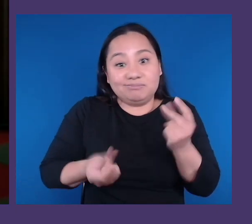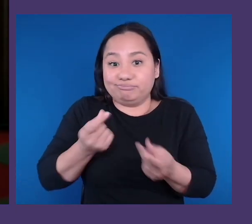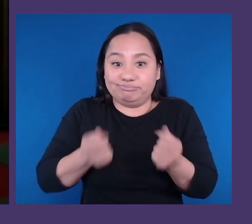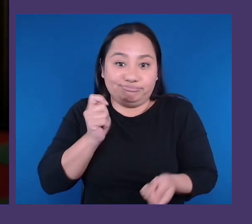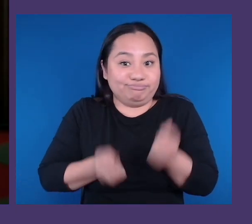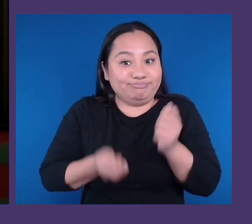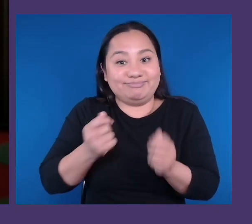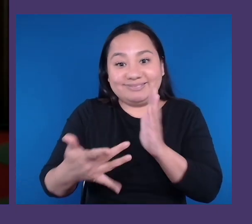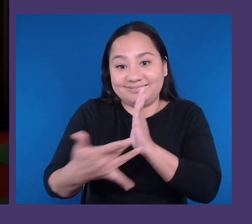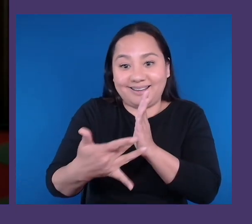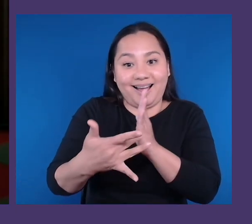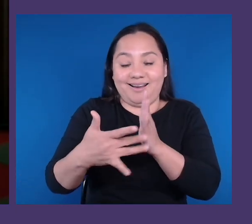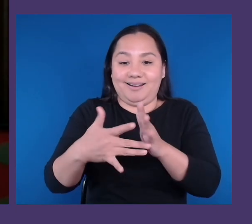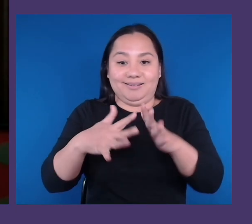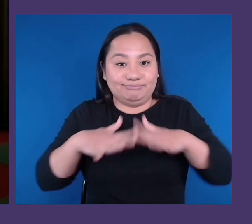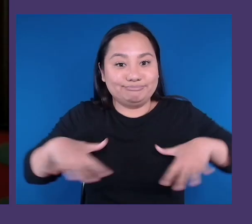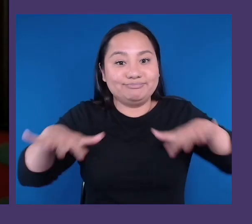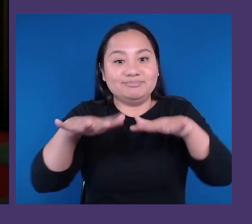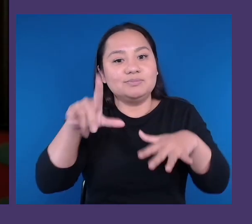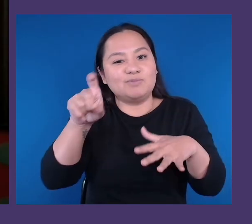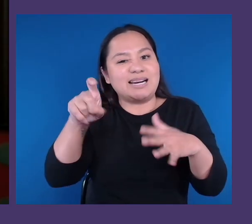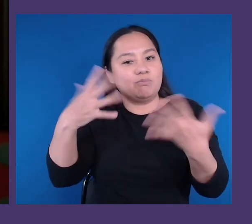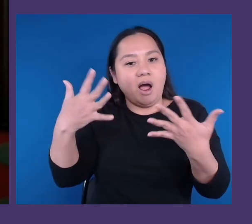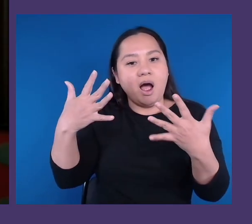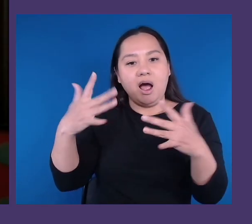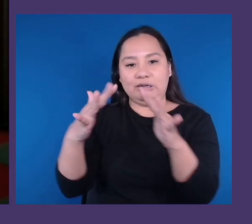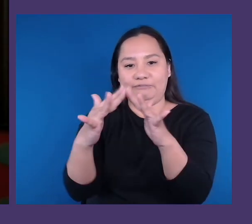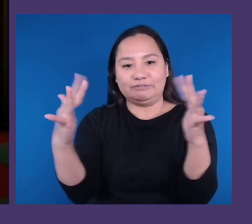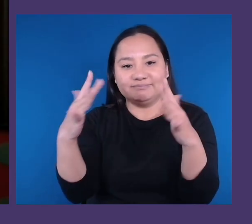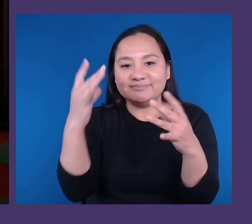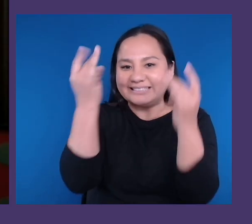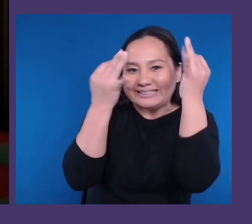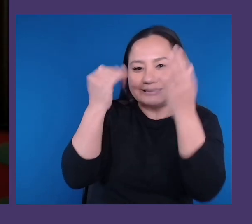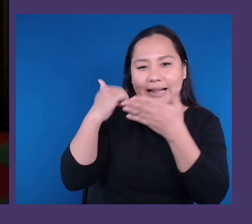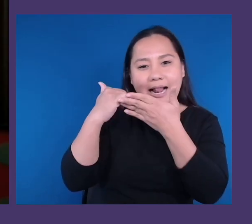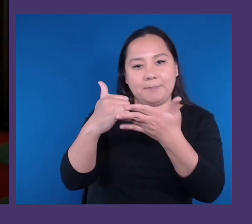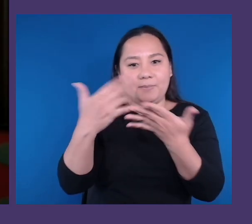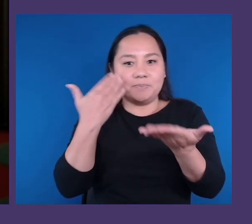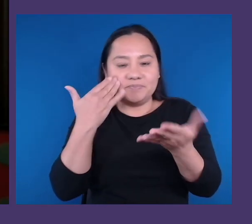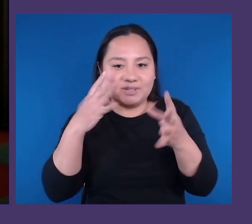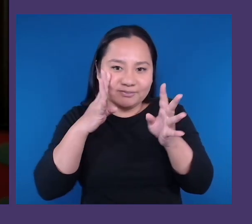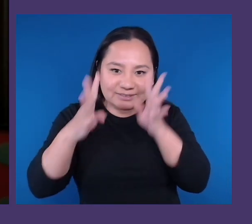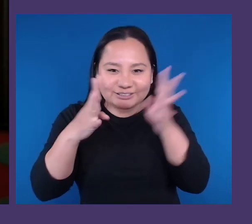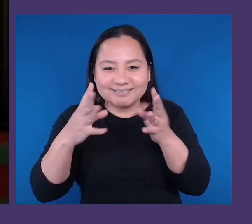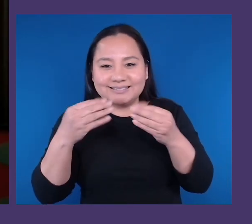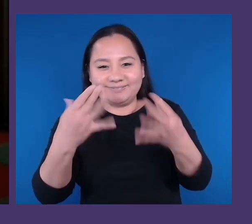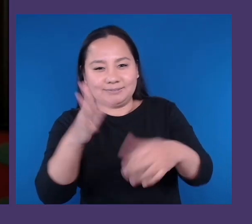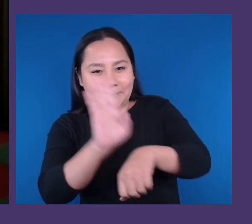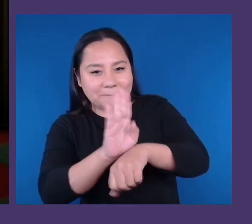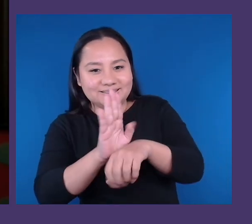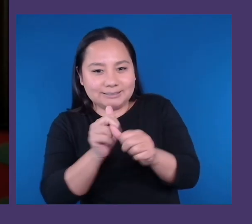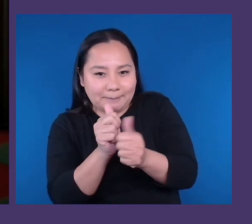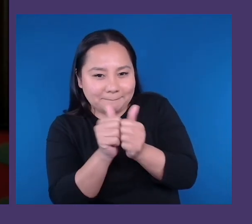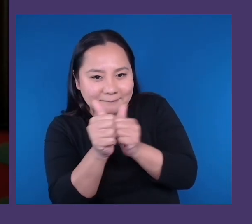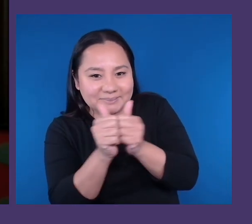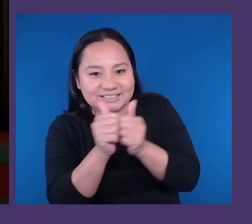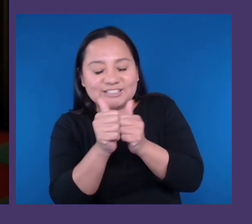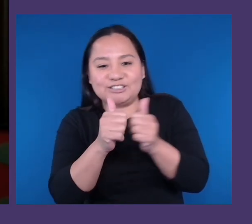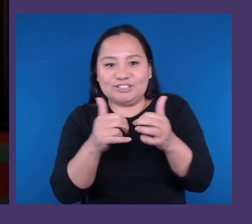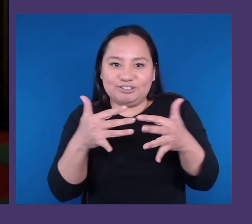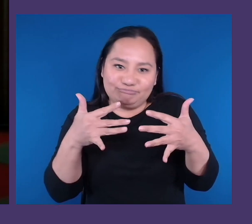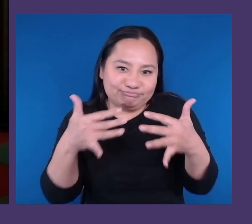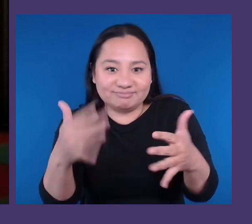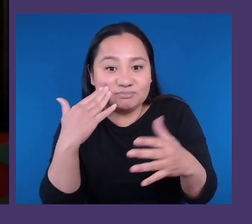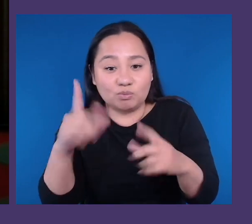edge. When you foster an environment where neurodiverse individuals can thrive, you're optimizing your workforce